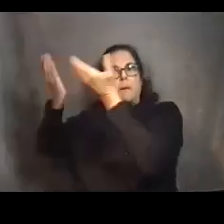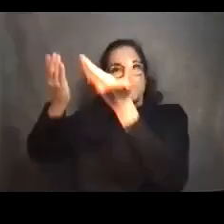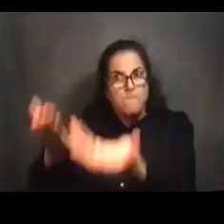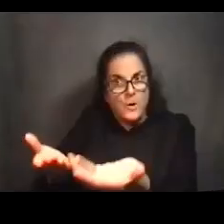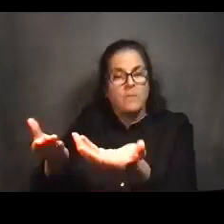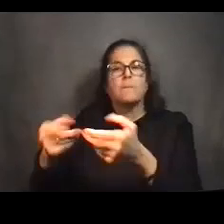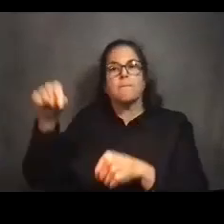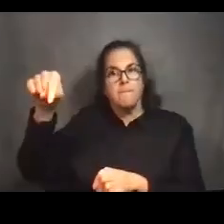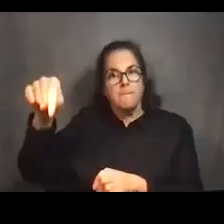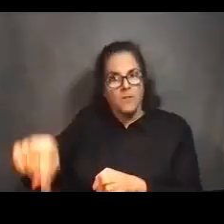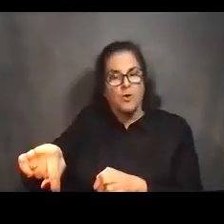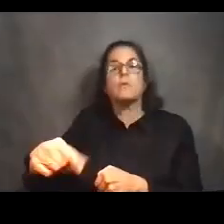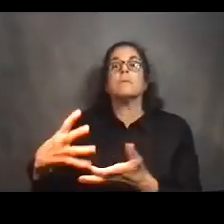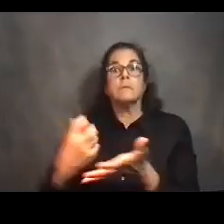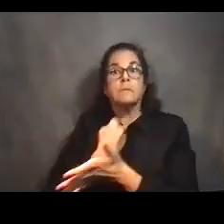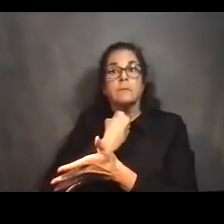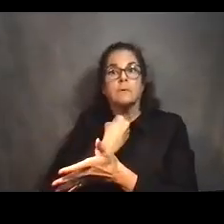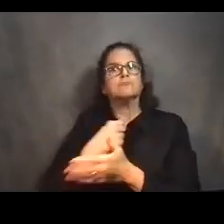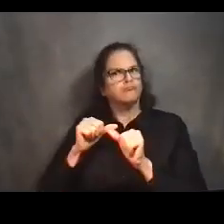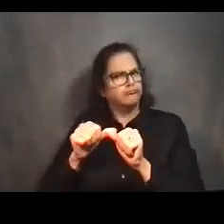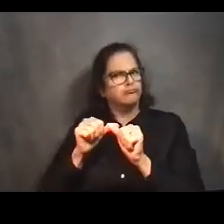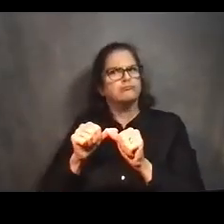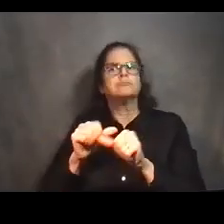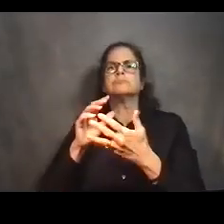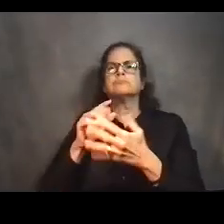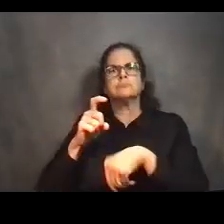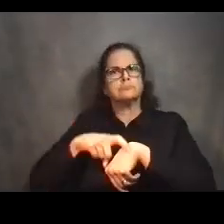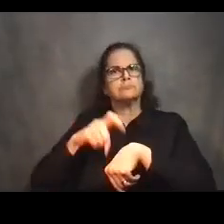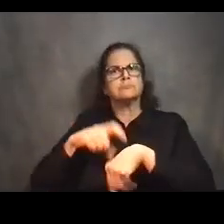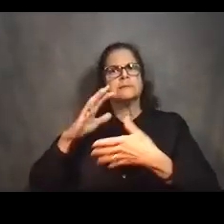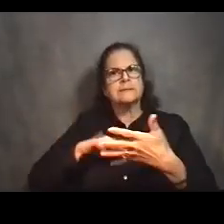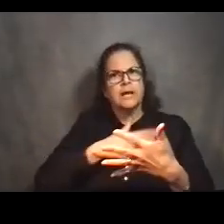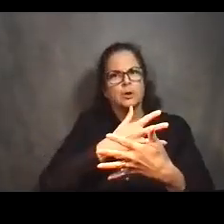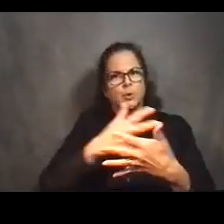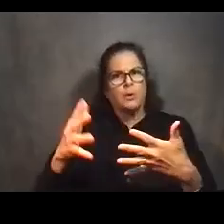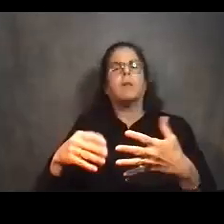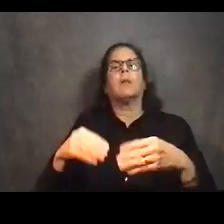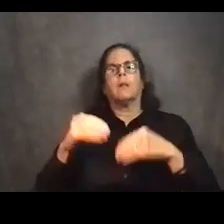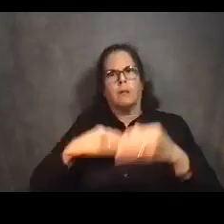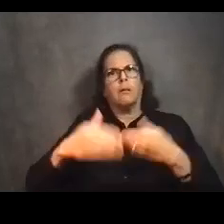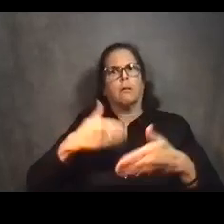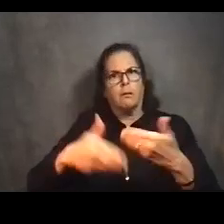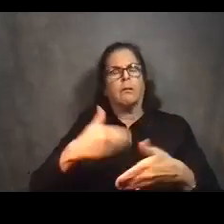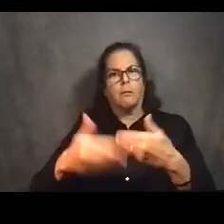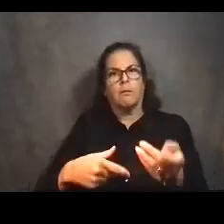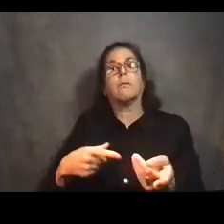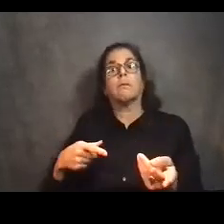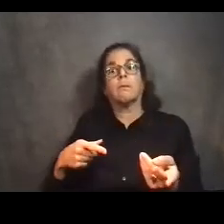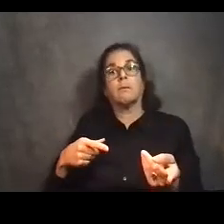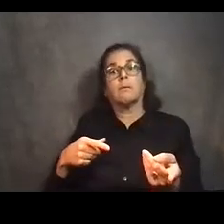is so that we can optimize our schedule. While we're working on foundations on-site, we can work with the subsequent